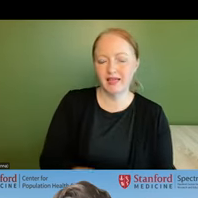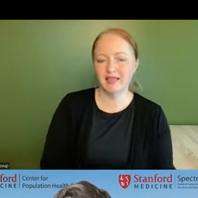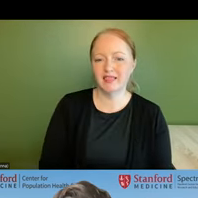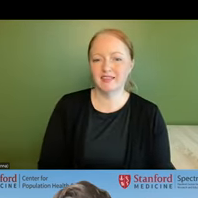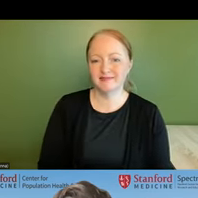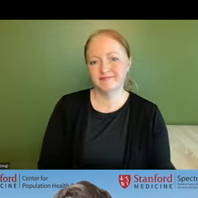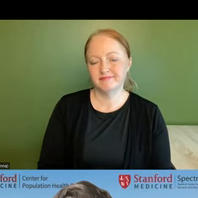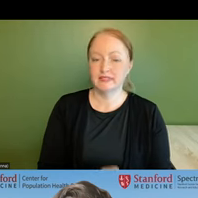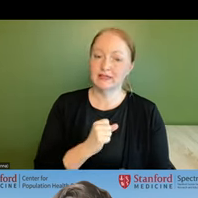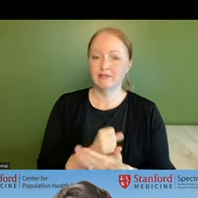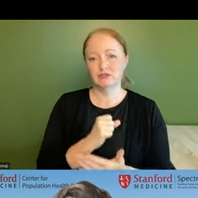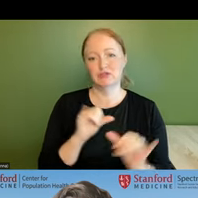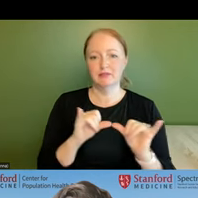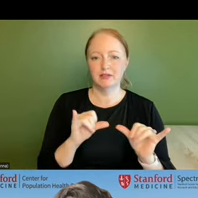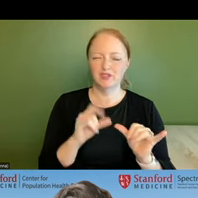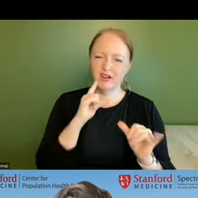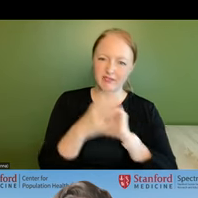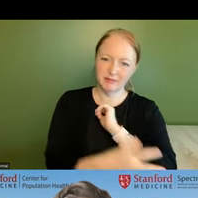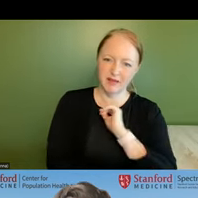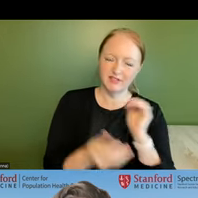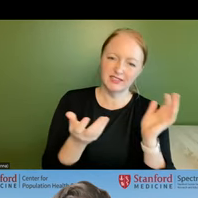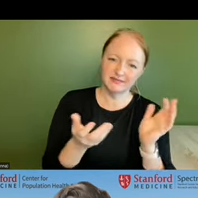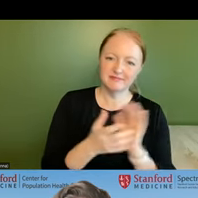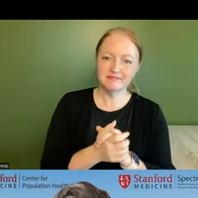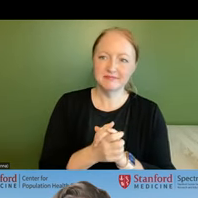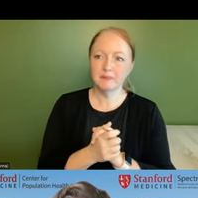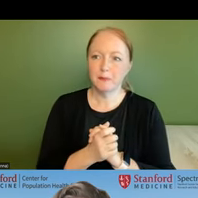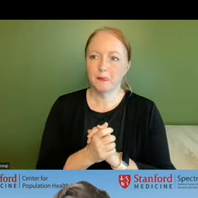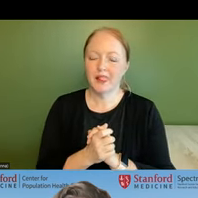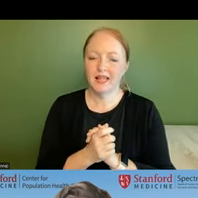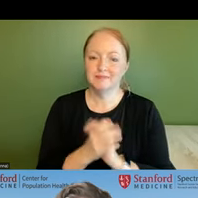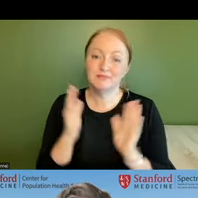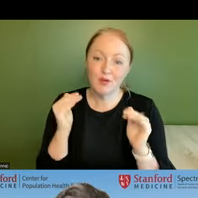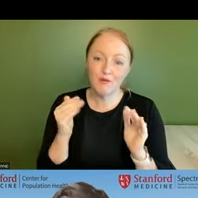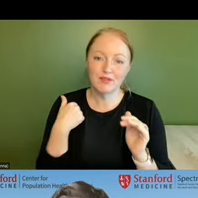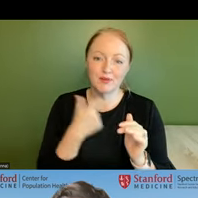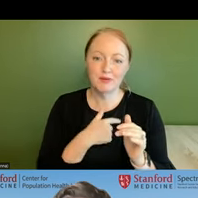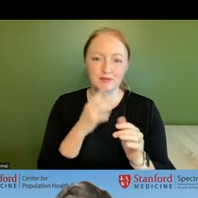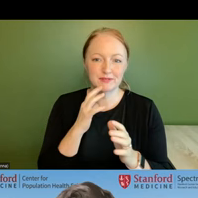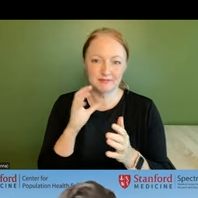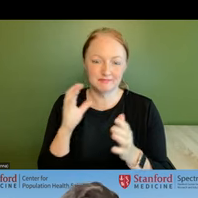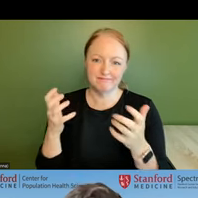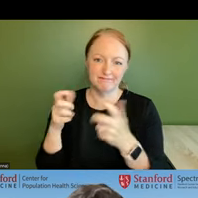is the official measure of of poverty um so yeah hopefully we'll do that in the future